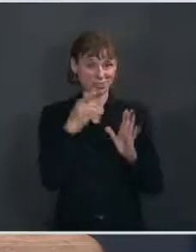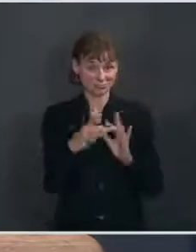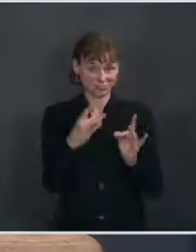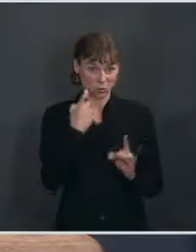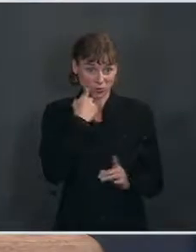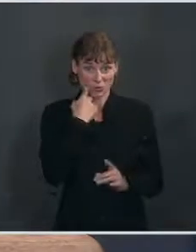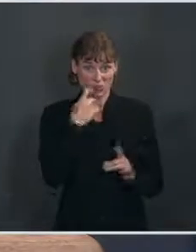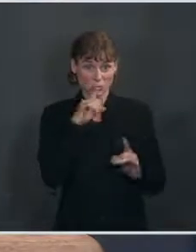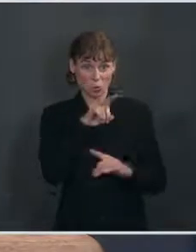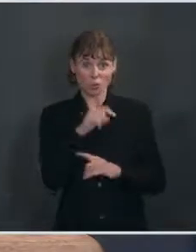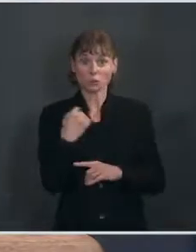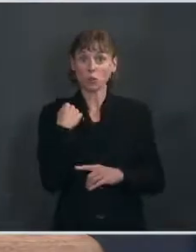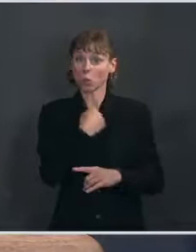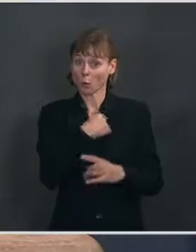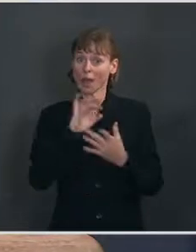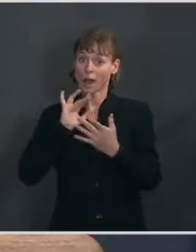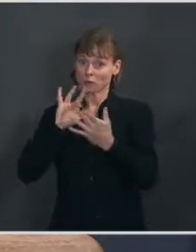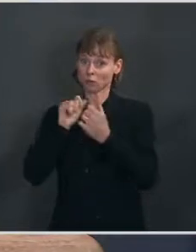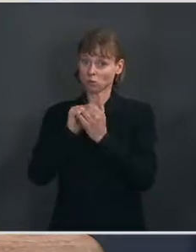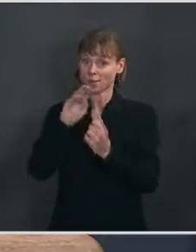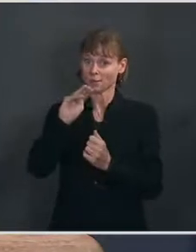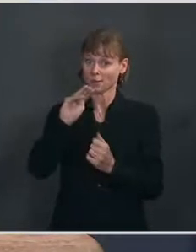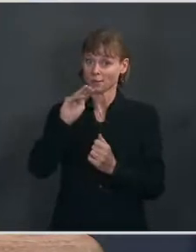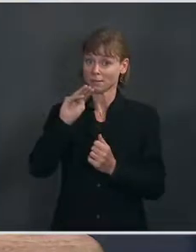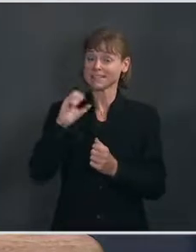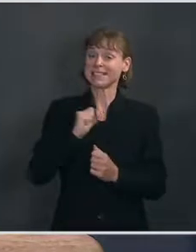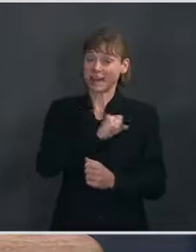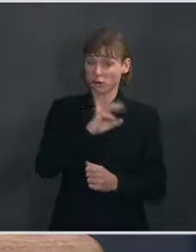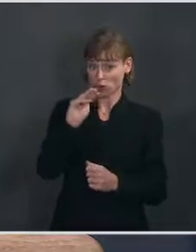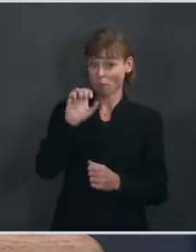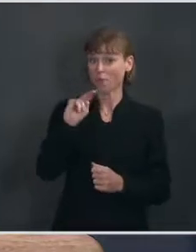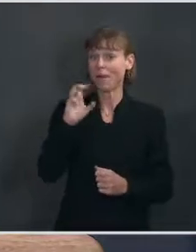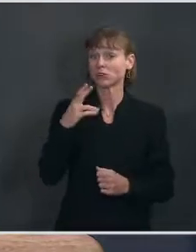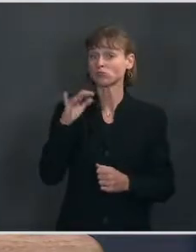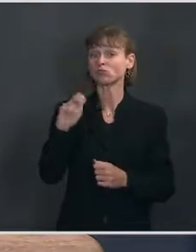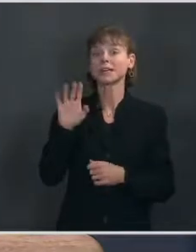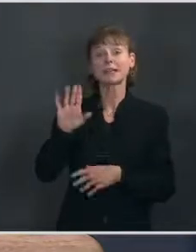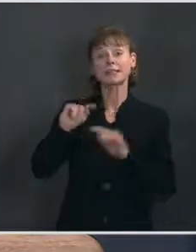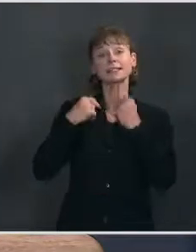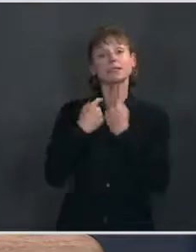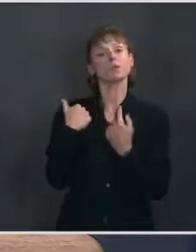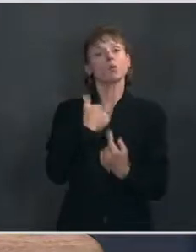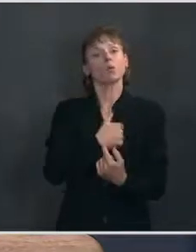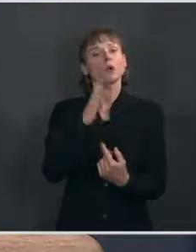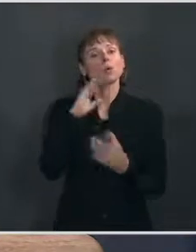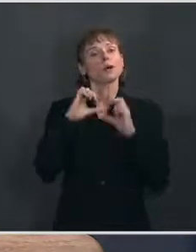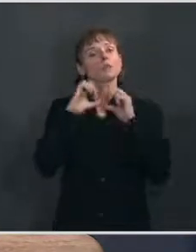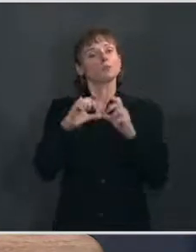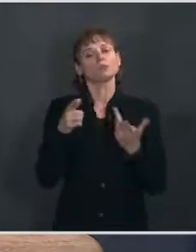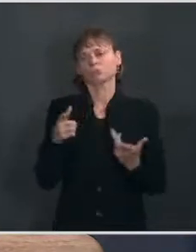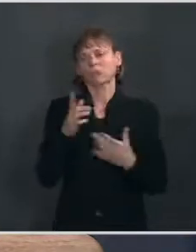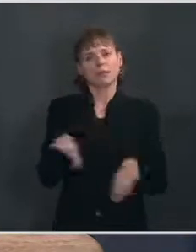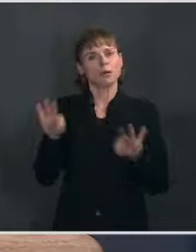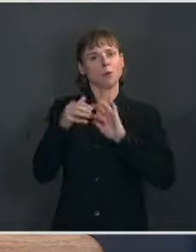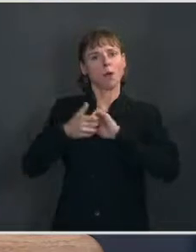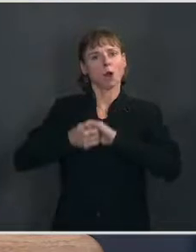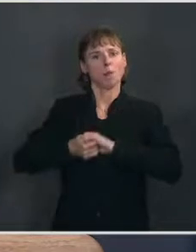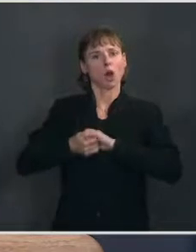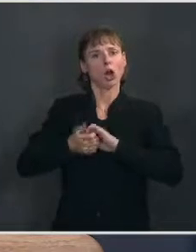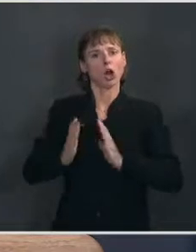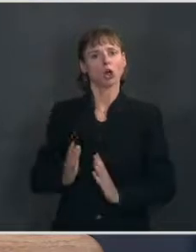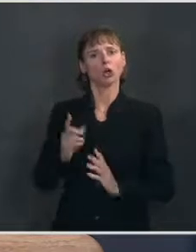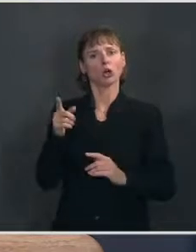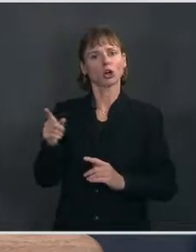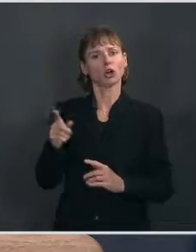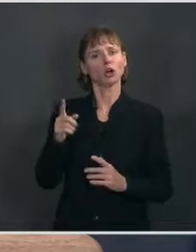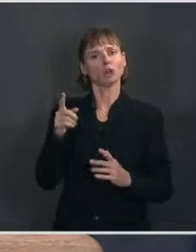earlier question, we're certainly in touch with Senator Manchin and his team as we have been for some time and will continue to be. And he's an important partner as we look to